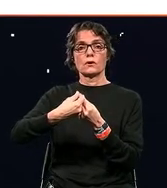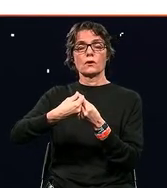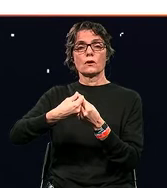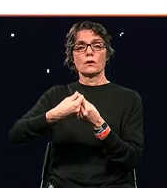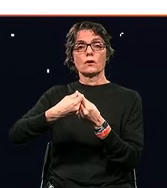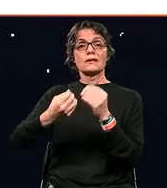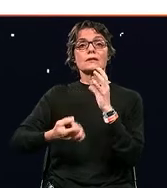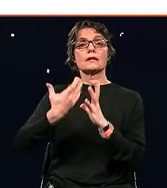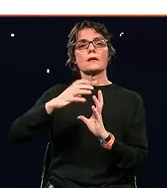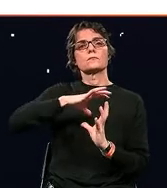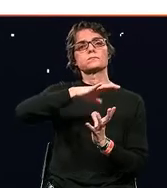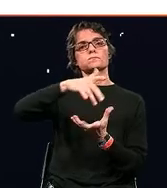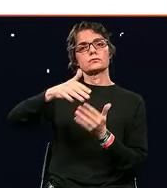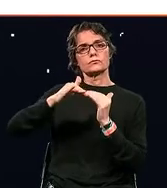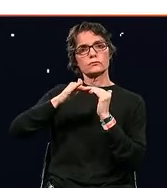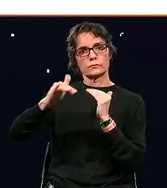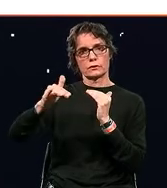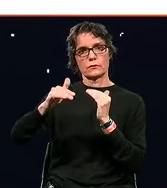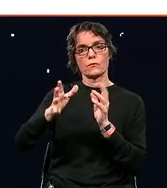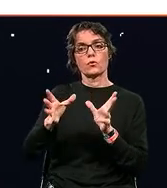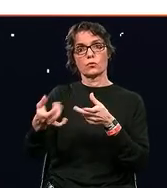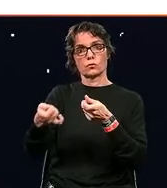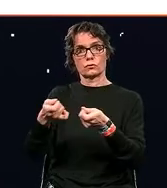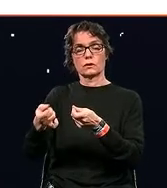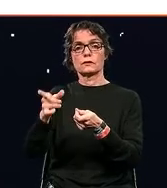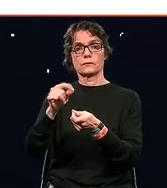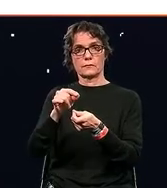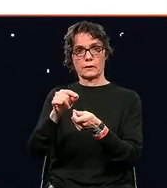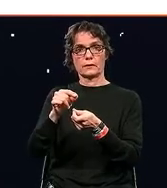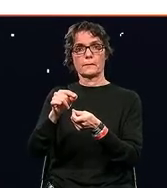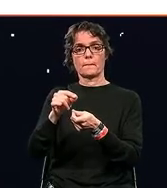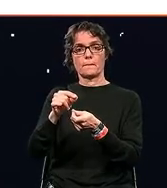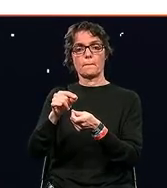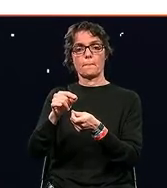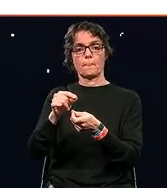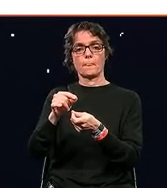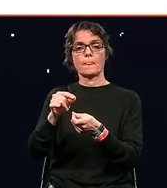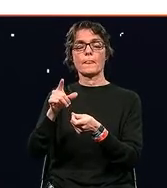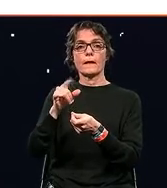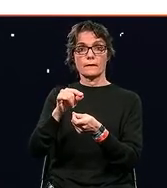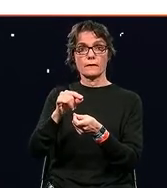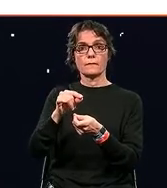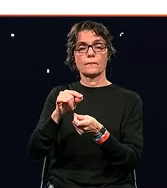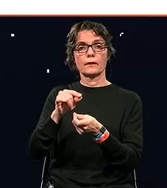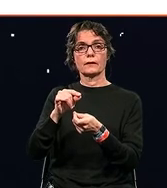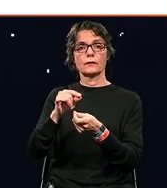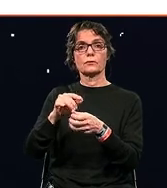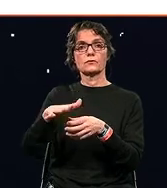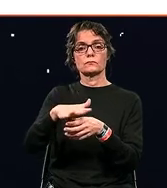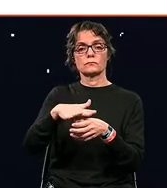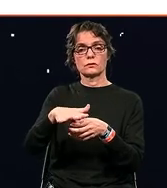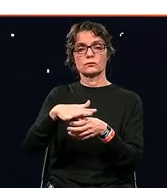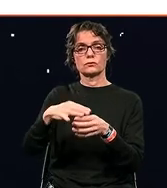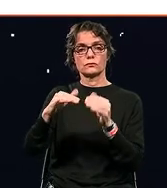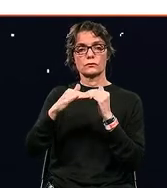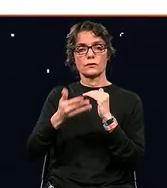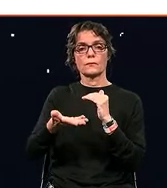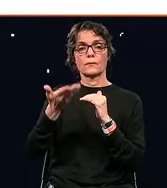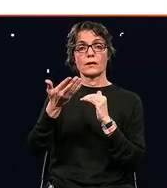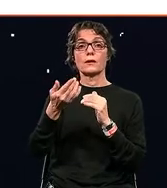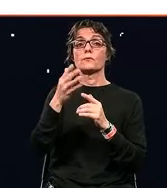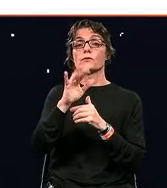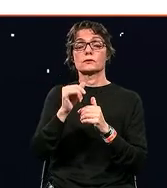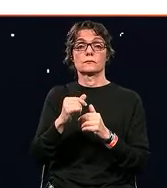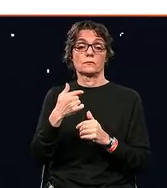but also a more sustainable organization, and maybe almost a more sustainable situation for me. I don't have to fly